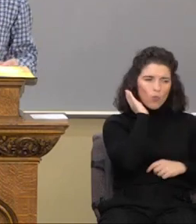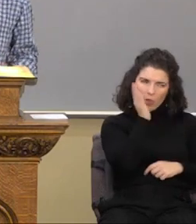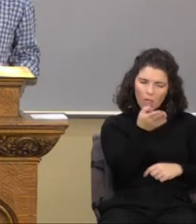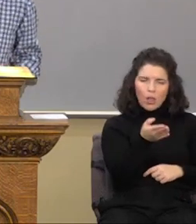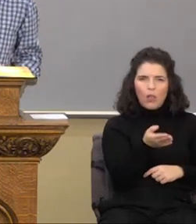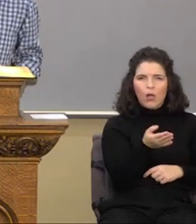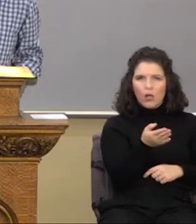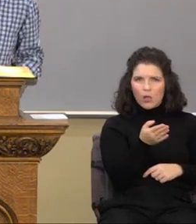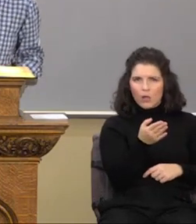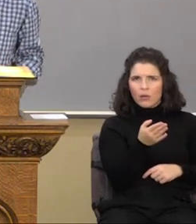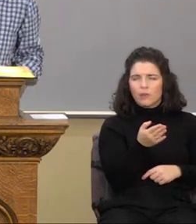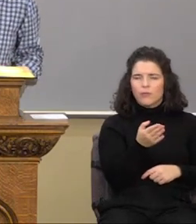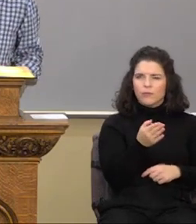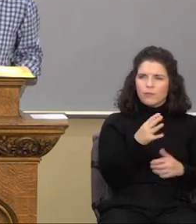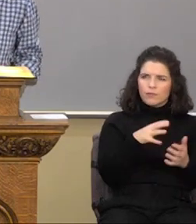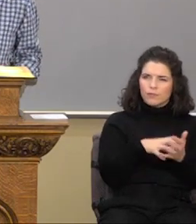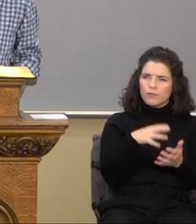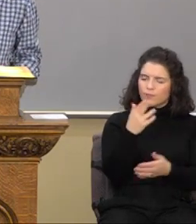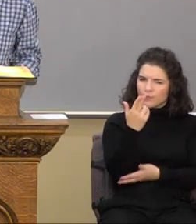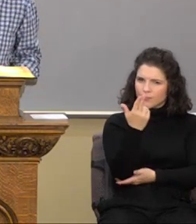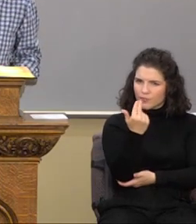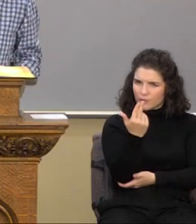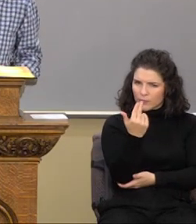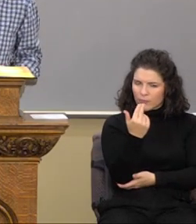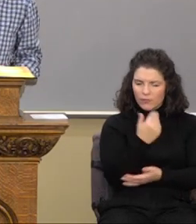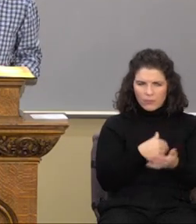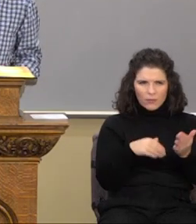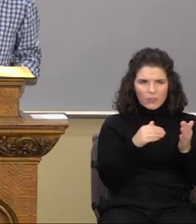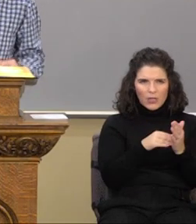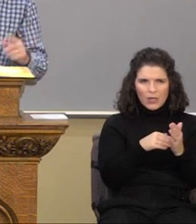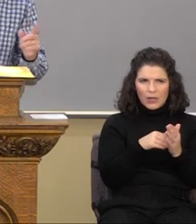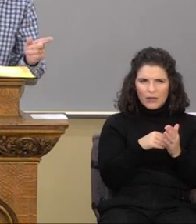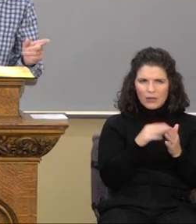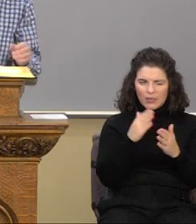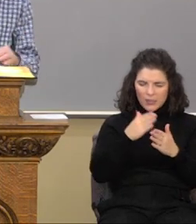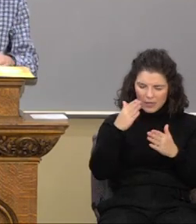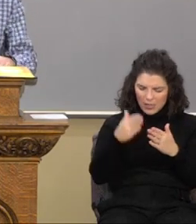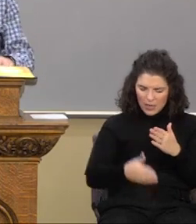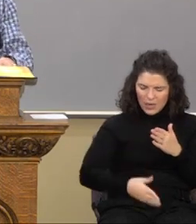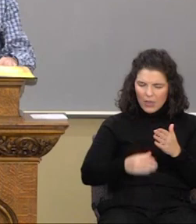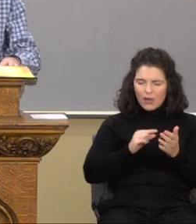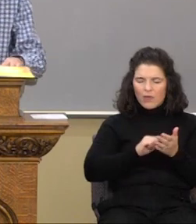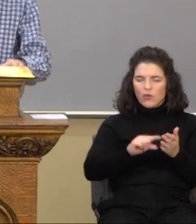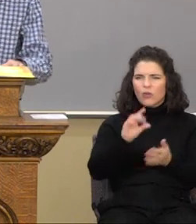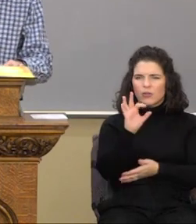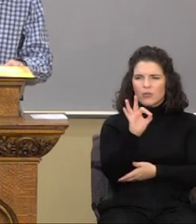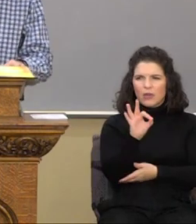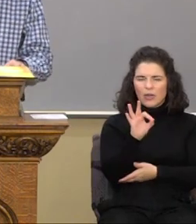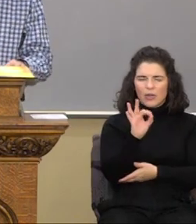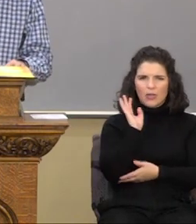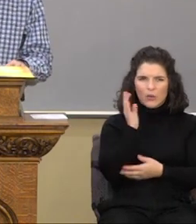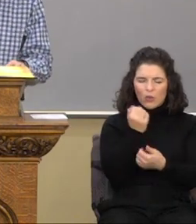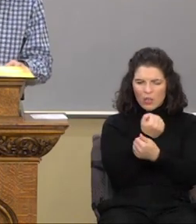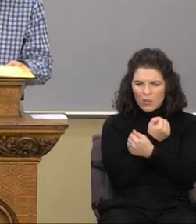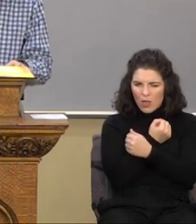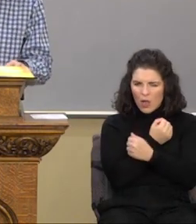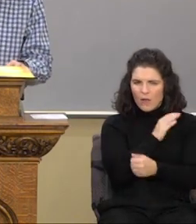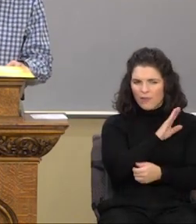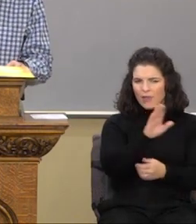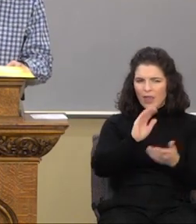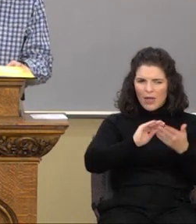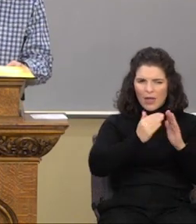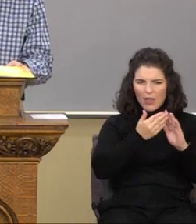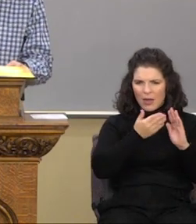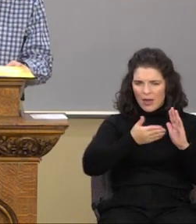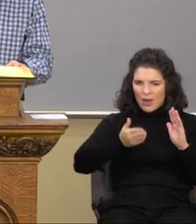when we go to chapter 13, again, the end of verse 9, thou shalt love thy neighbor